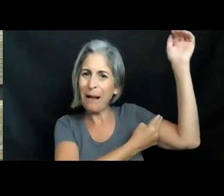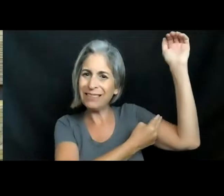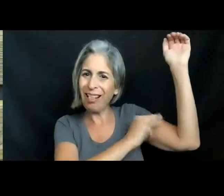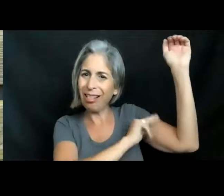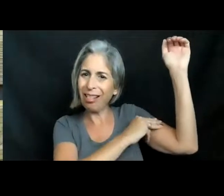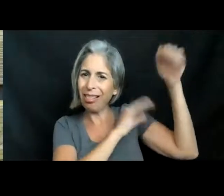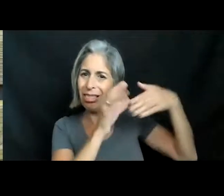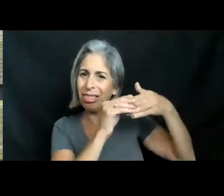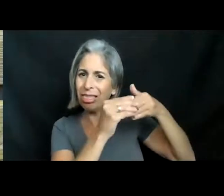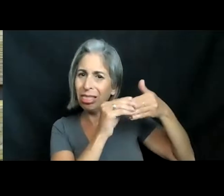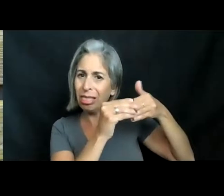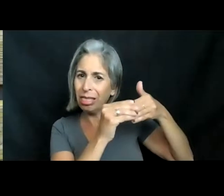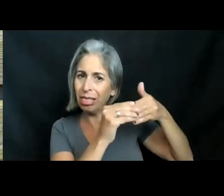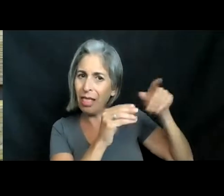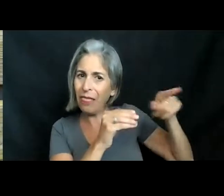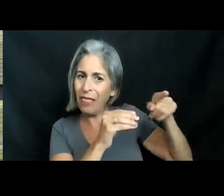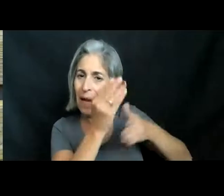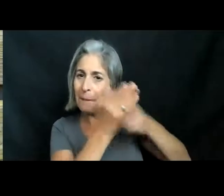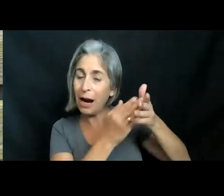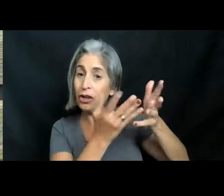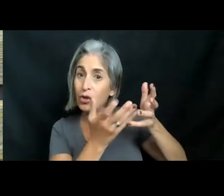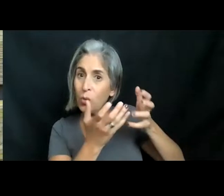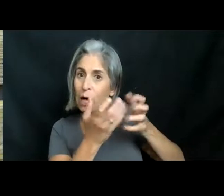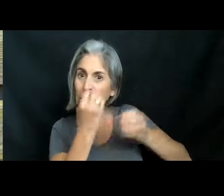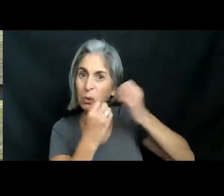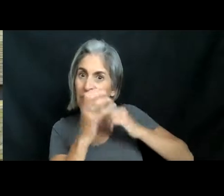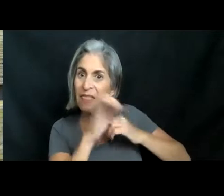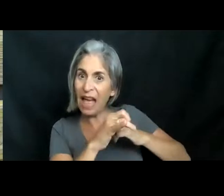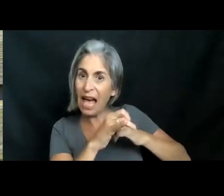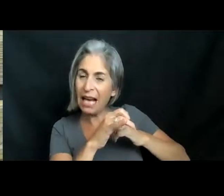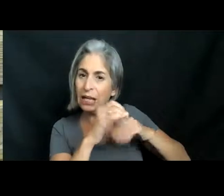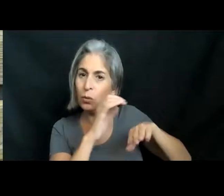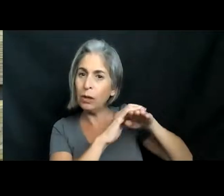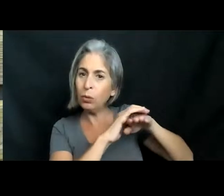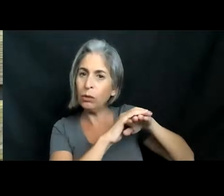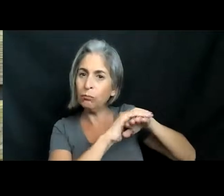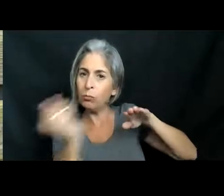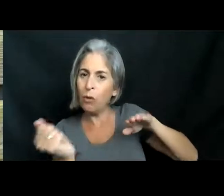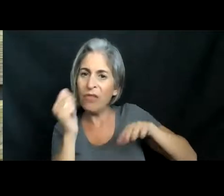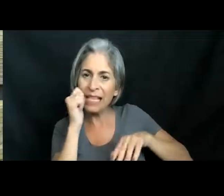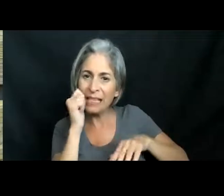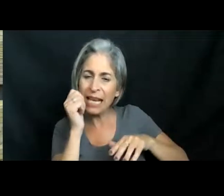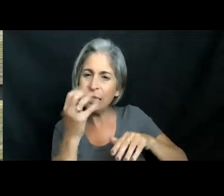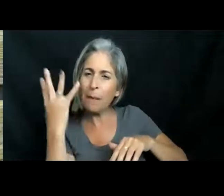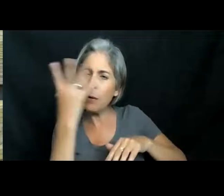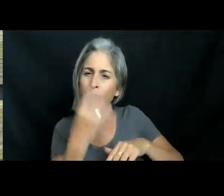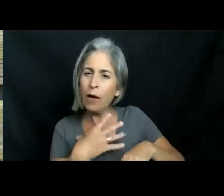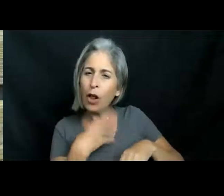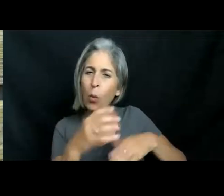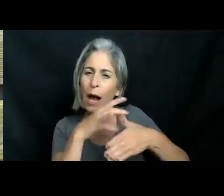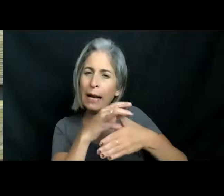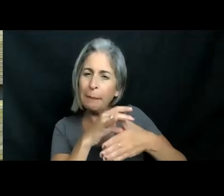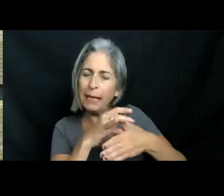have quite a bit of muscle. This is the part that you would want to be eating. Once you remove the skin, it's a beautiful white meat, very easily takes flavor.